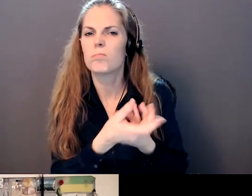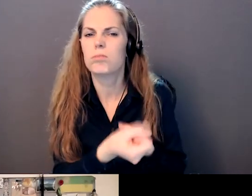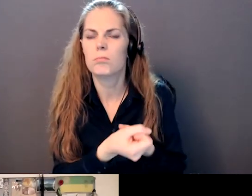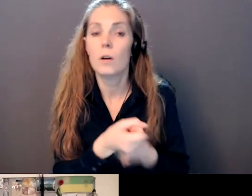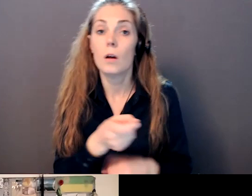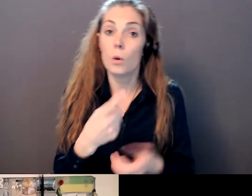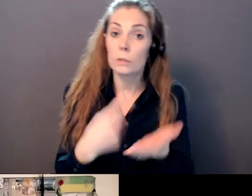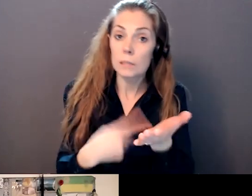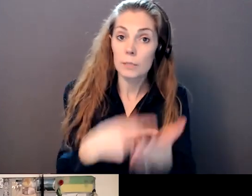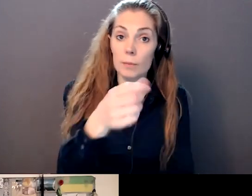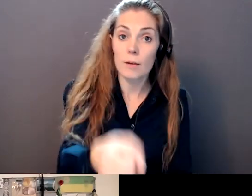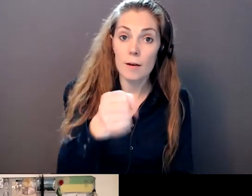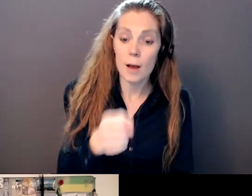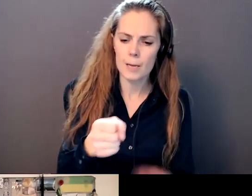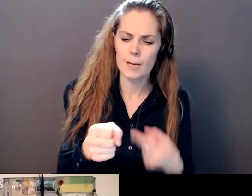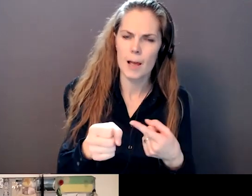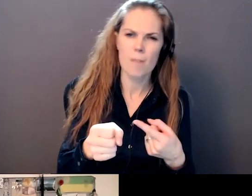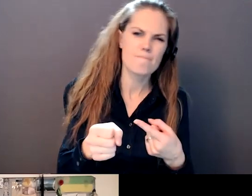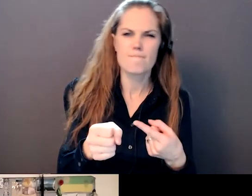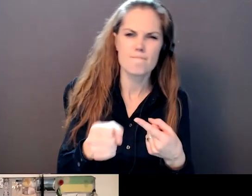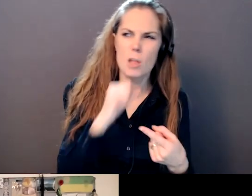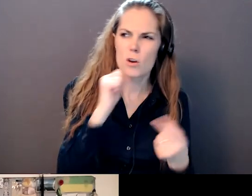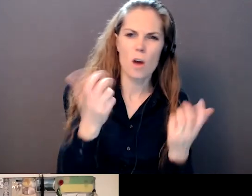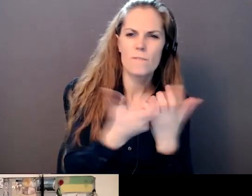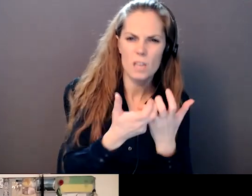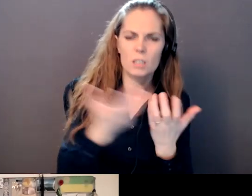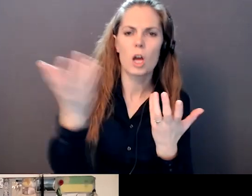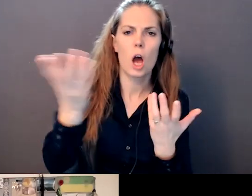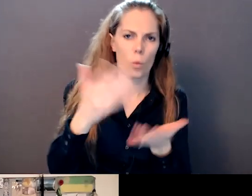conducive to the work that we do. And we're not conducive to the people that we serve.